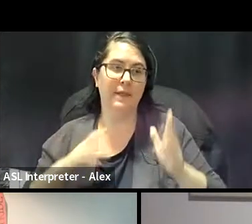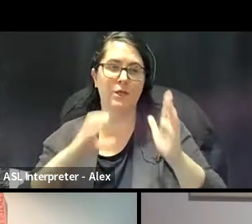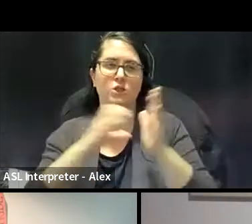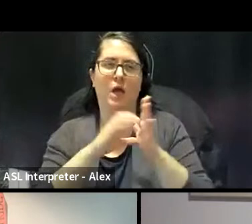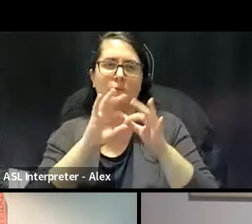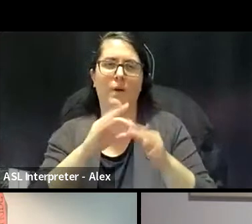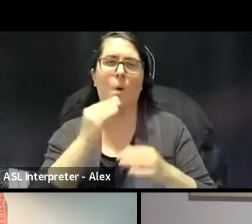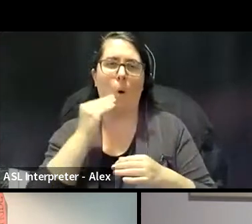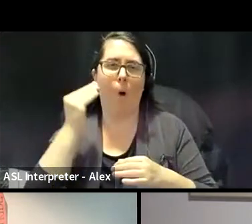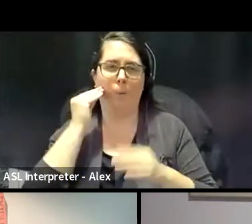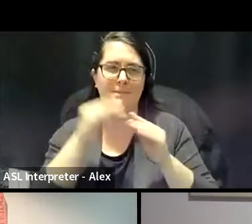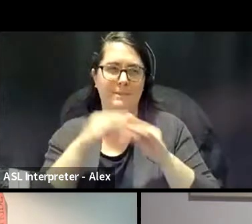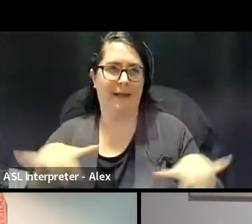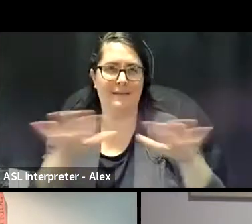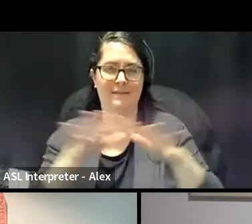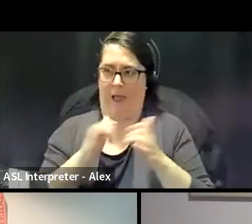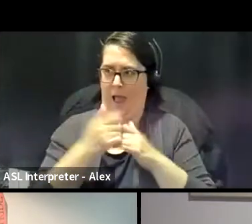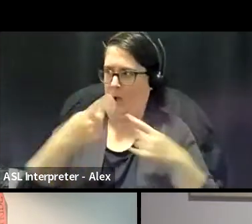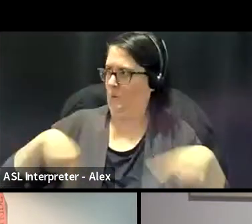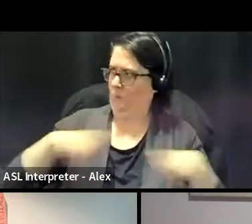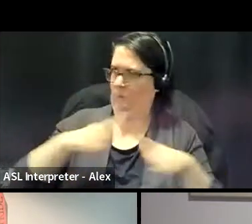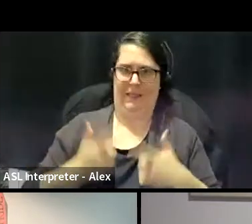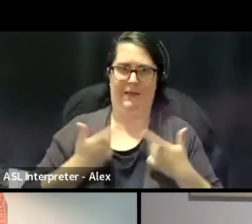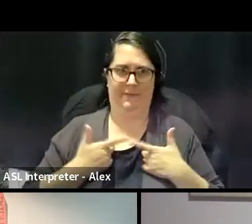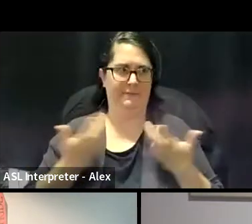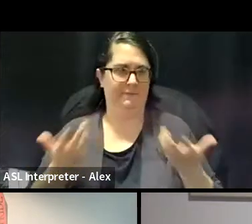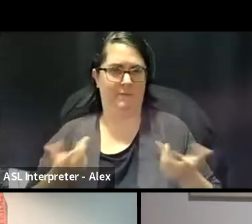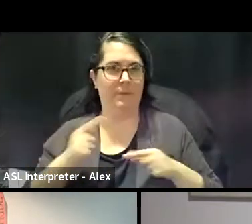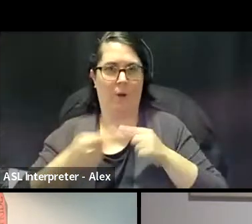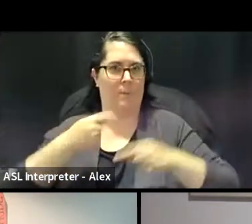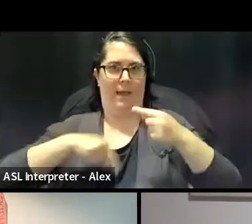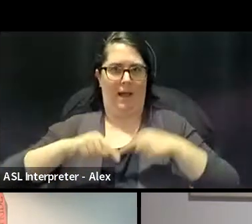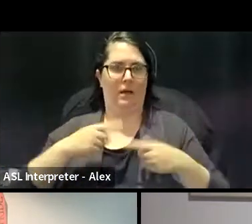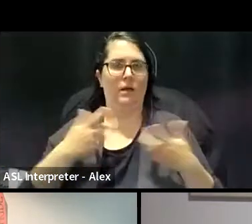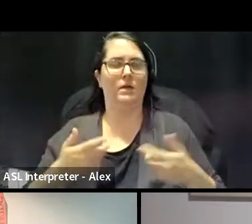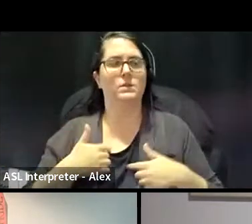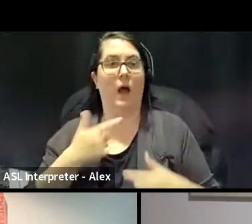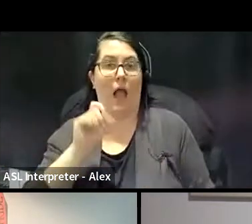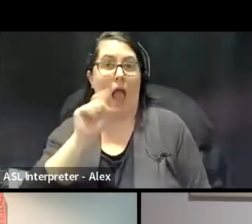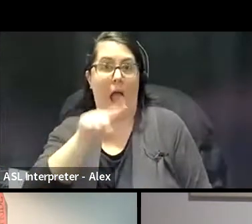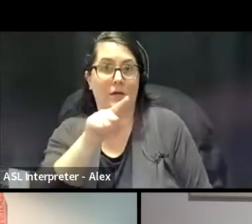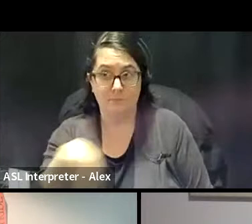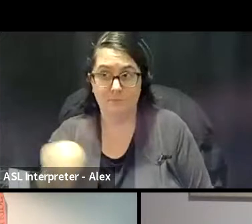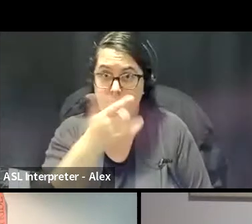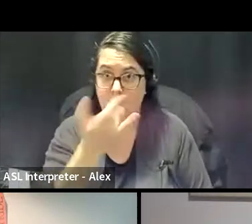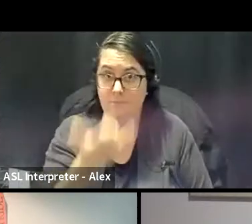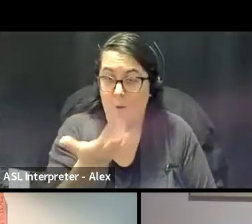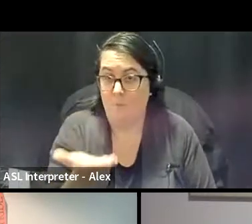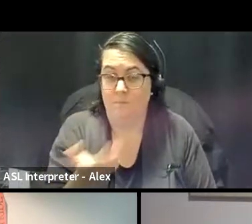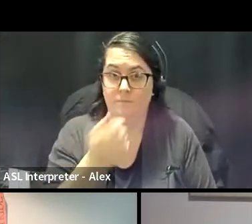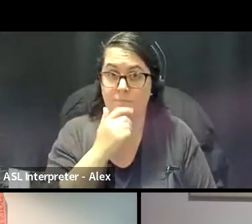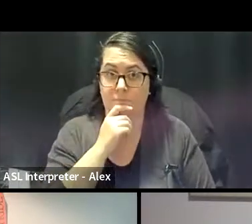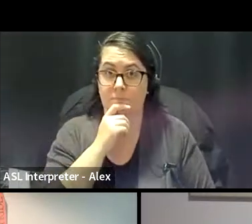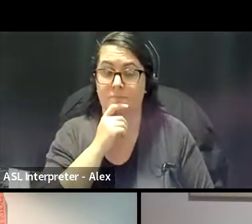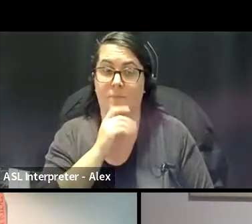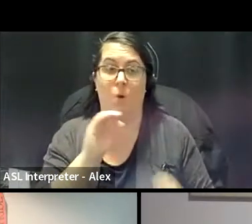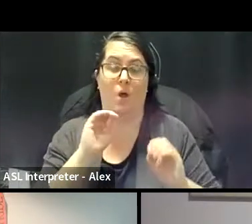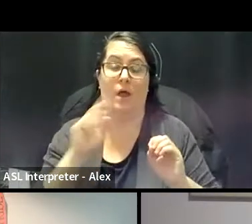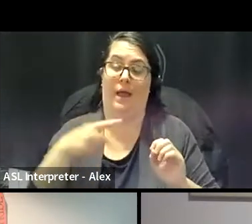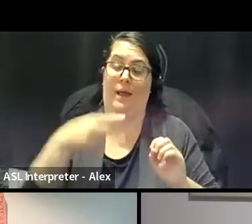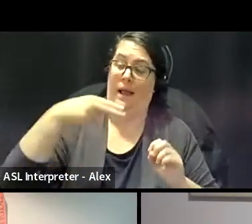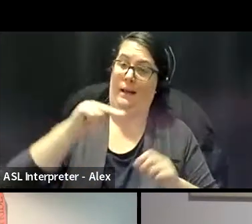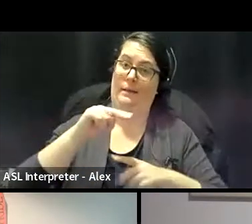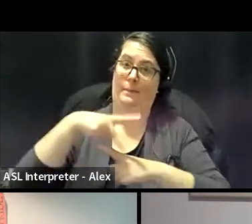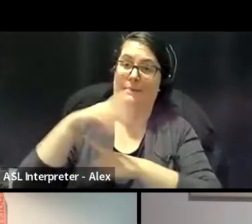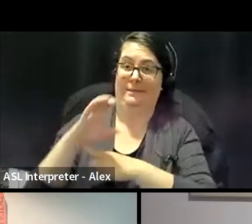space, how are we going to live? Right. And I asked that question because what no pride in policing coalition is